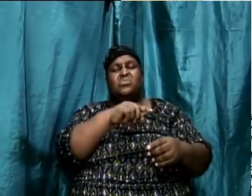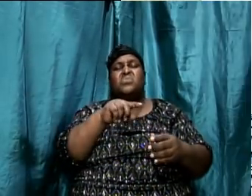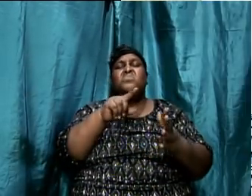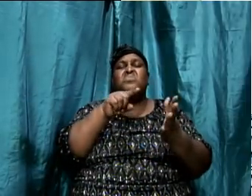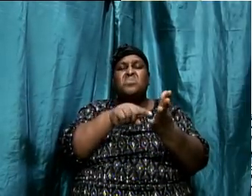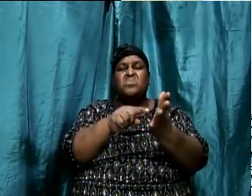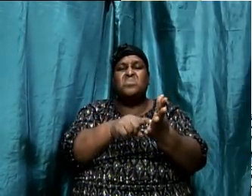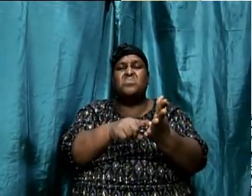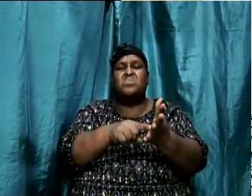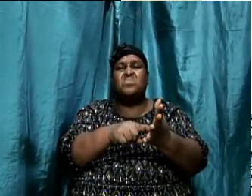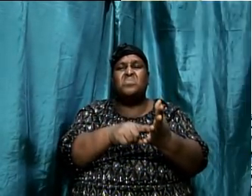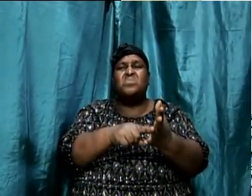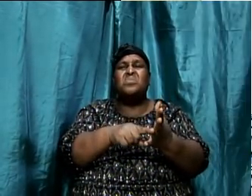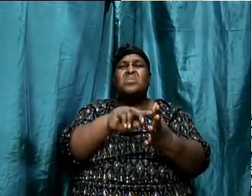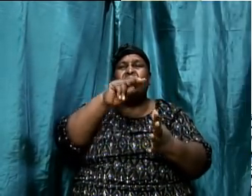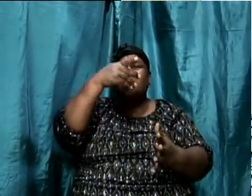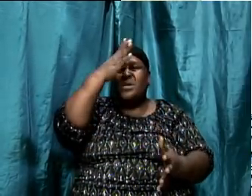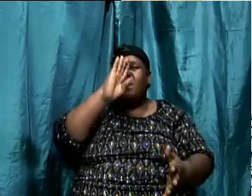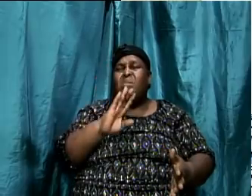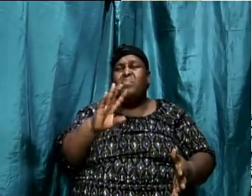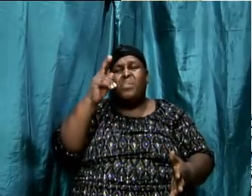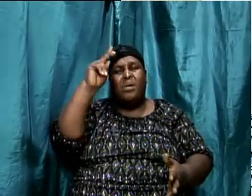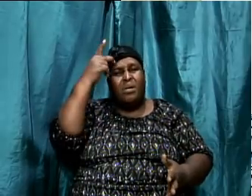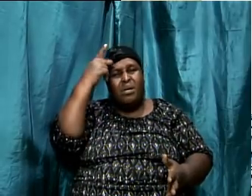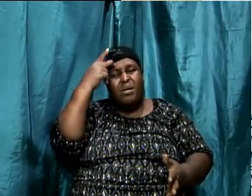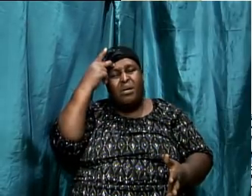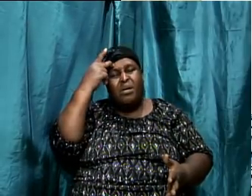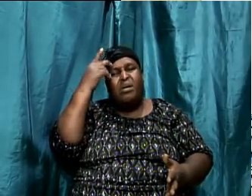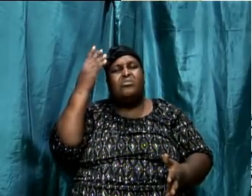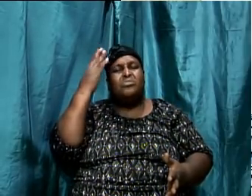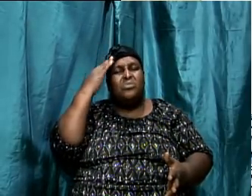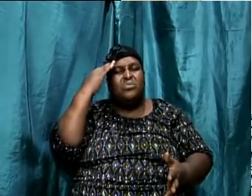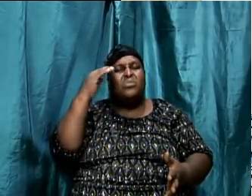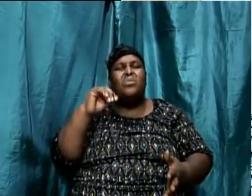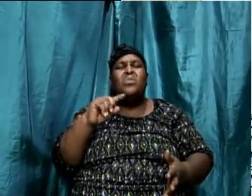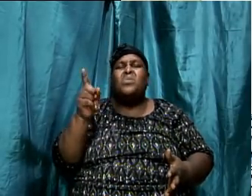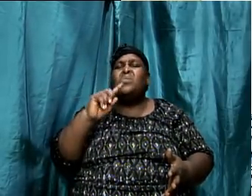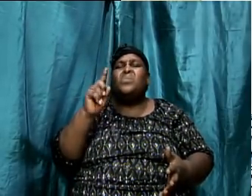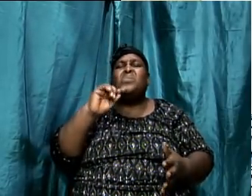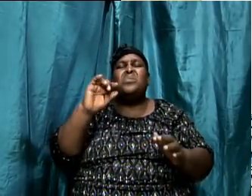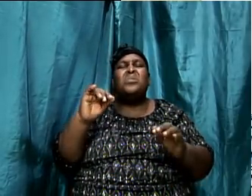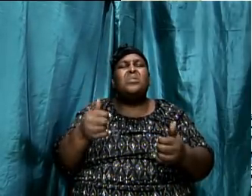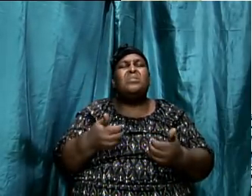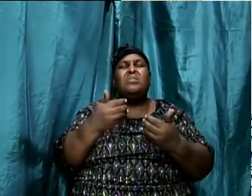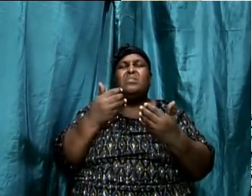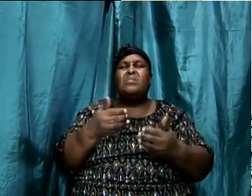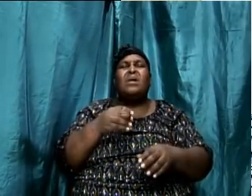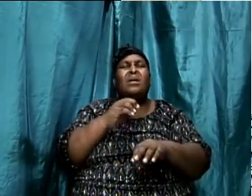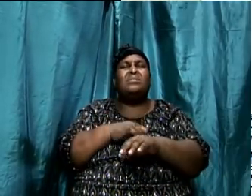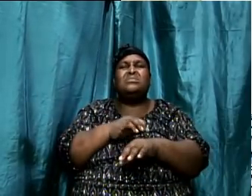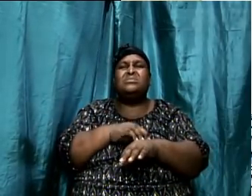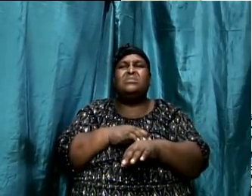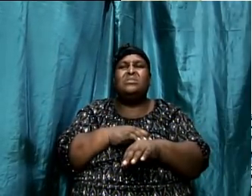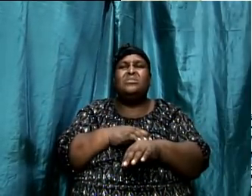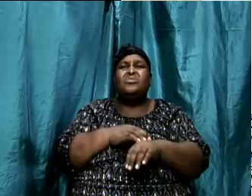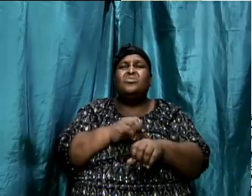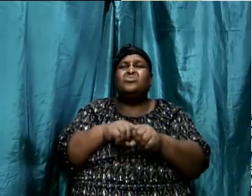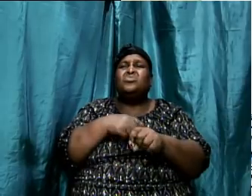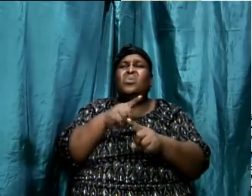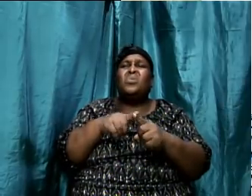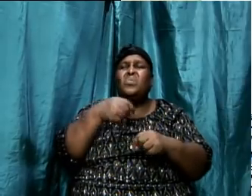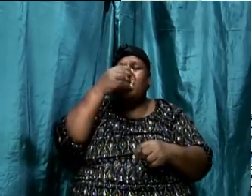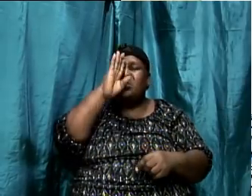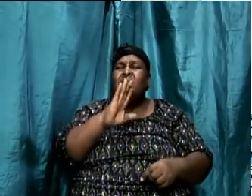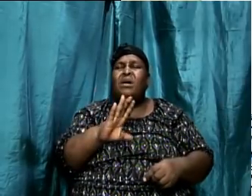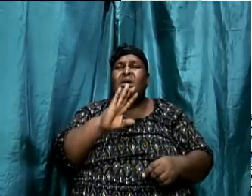where he was. He knew what he did. He knew his stance. knew how knowledgeable he was and therefore when God saved him and brought him to